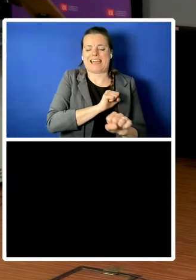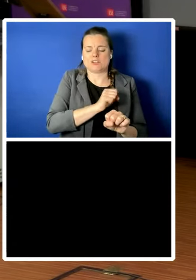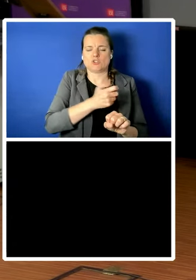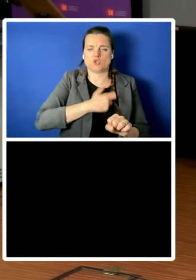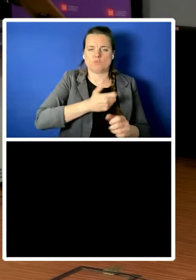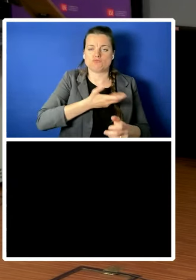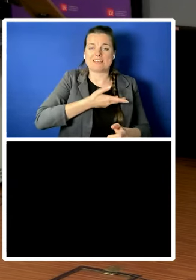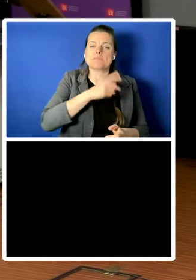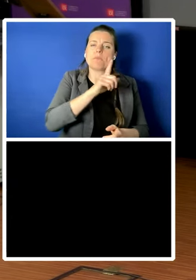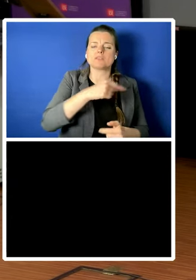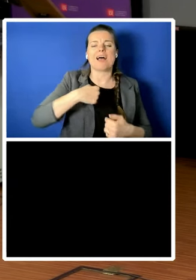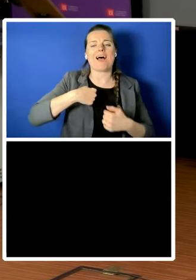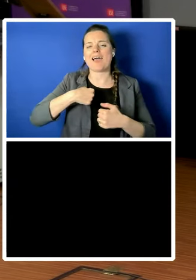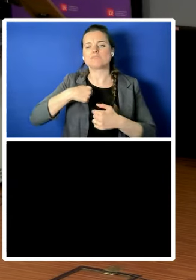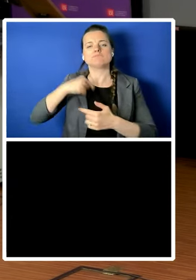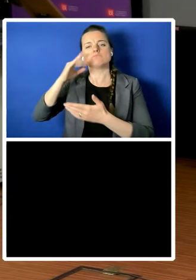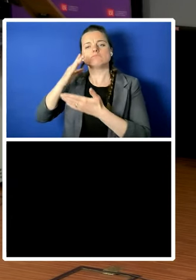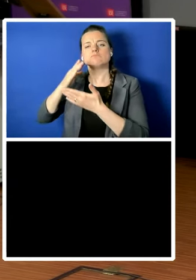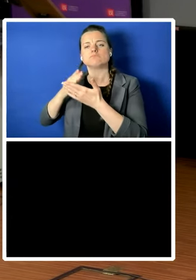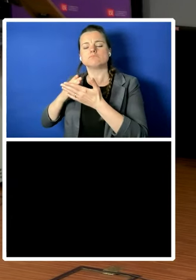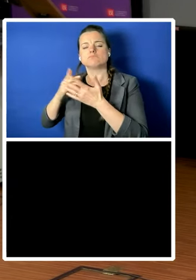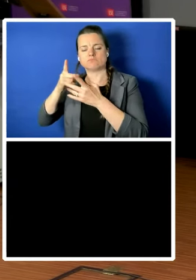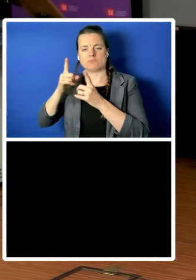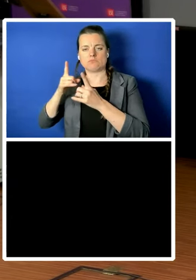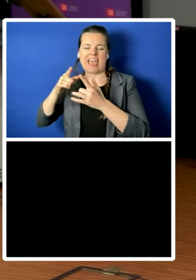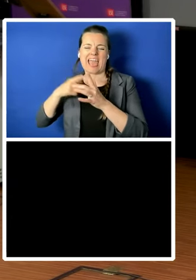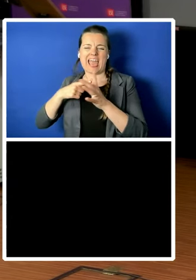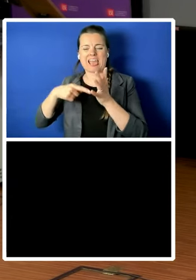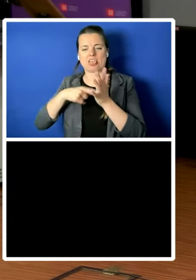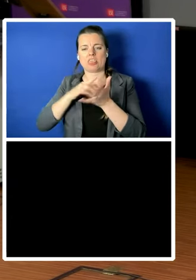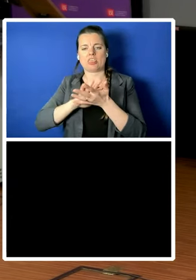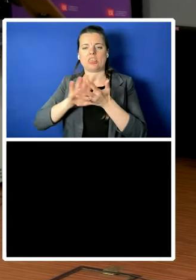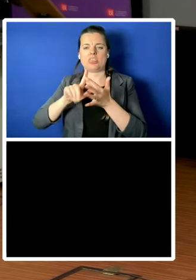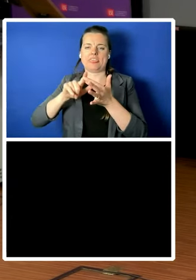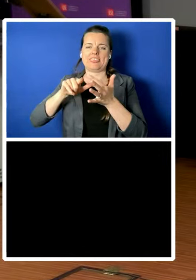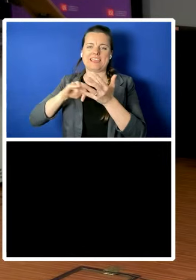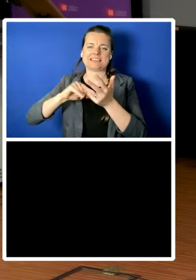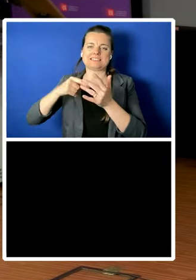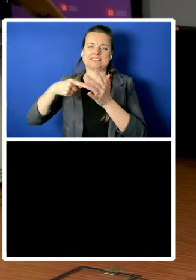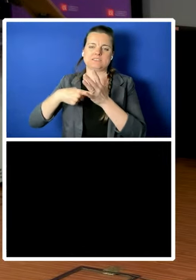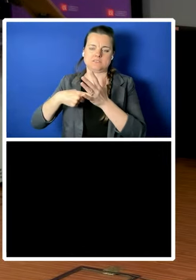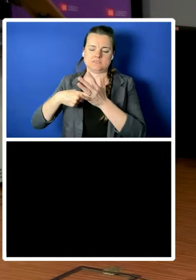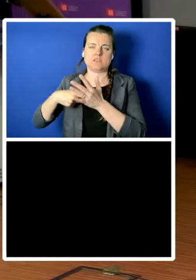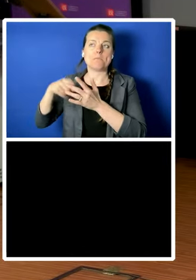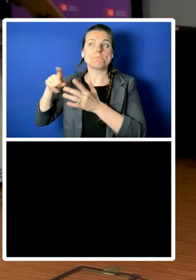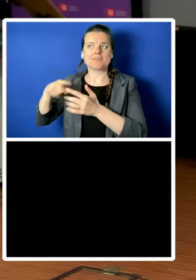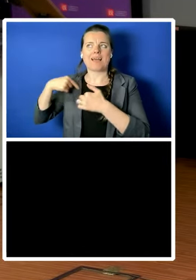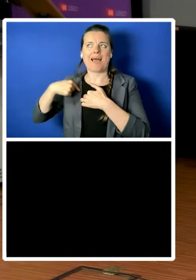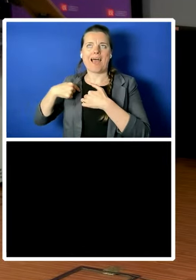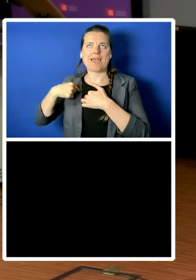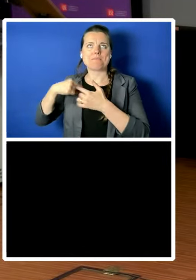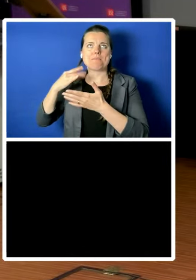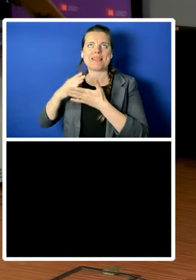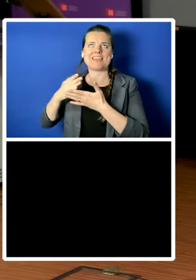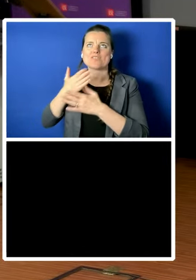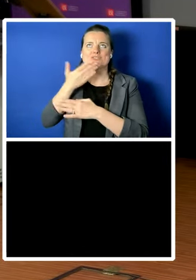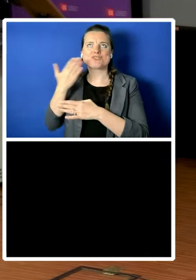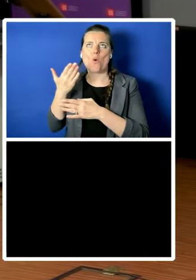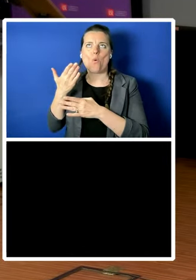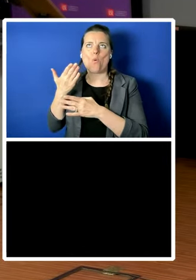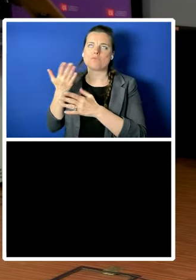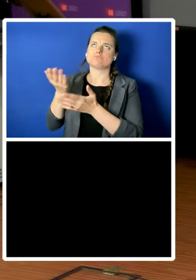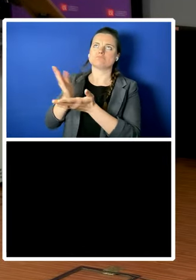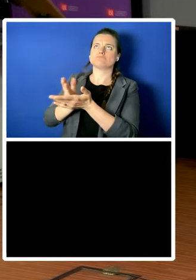atheist that i kind of don't think that there's like an objective moral or god